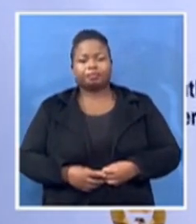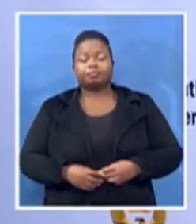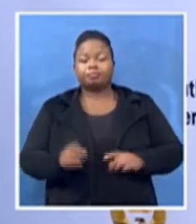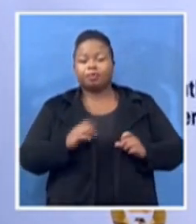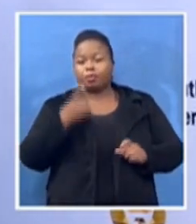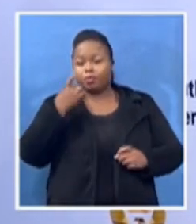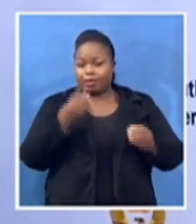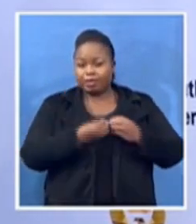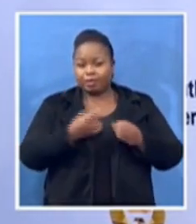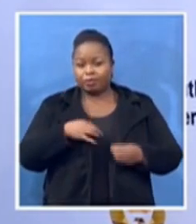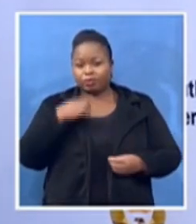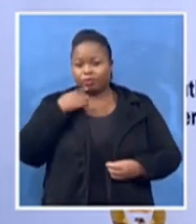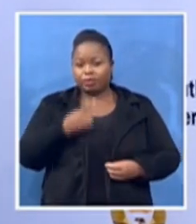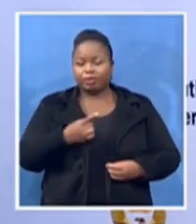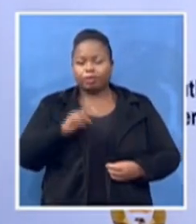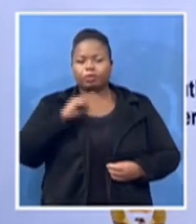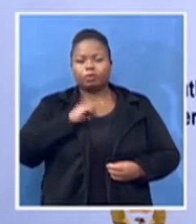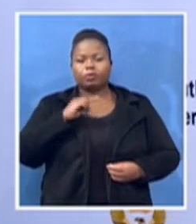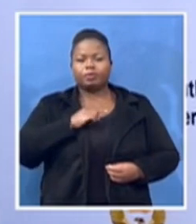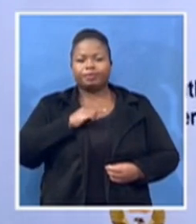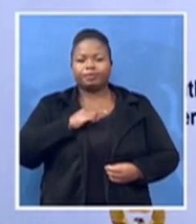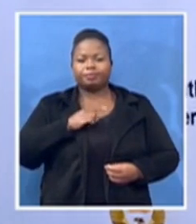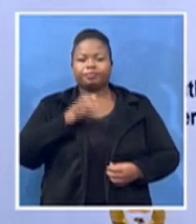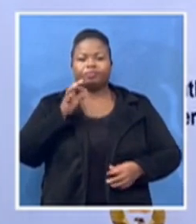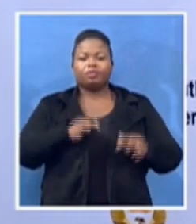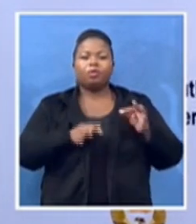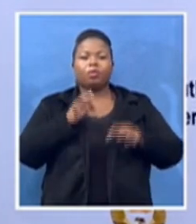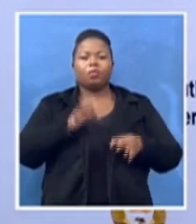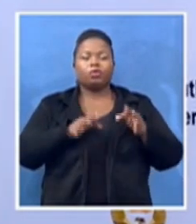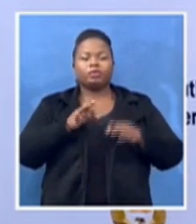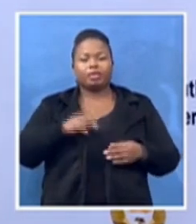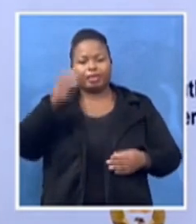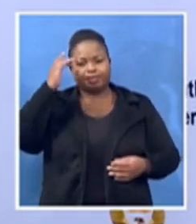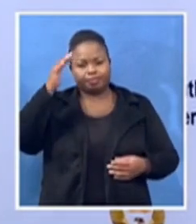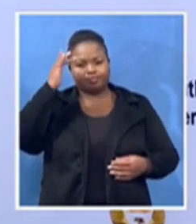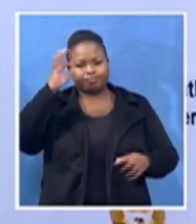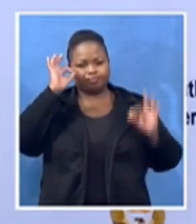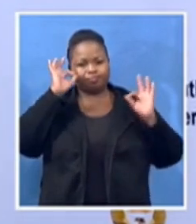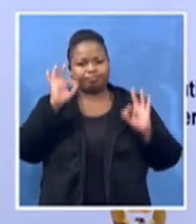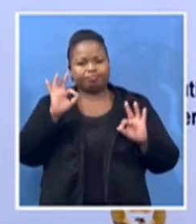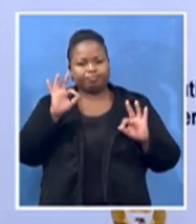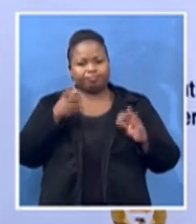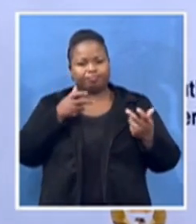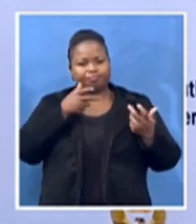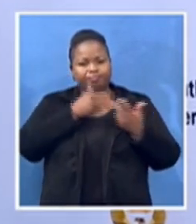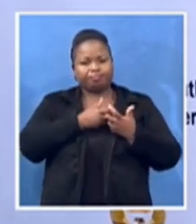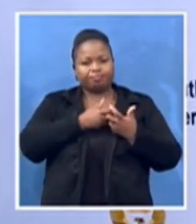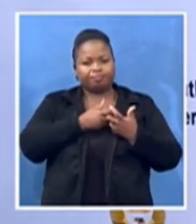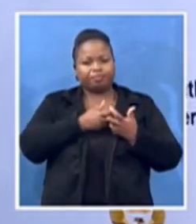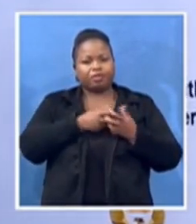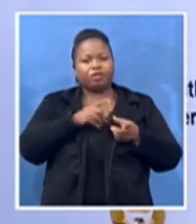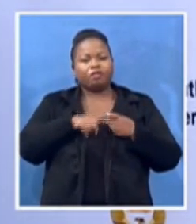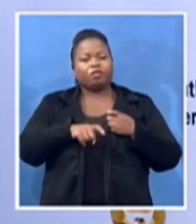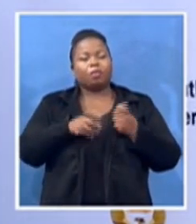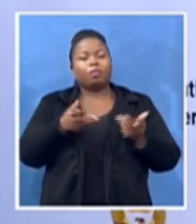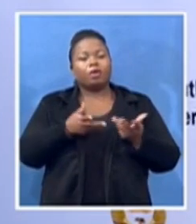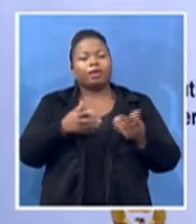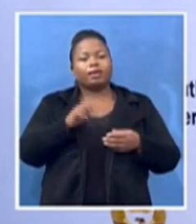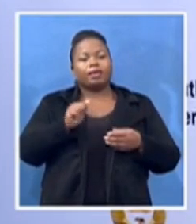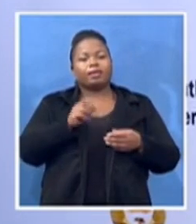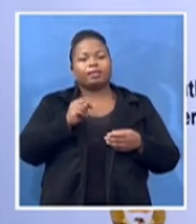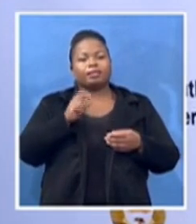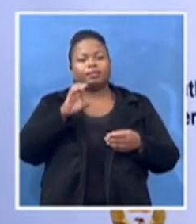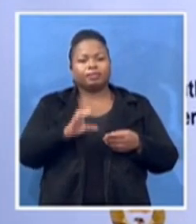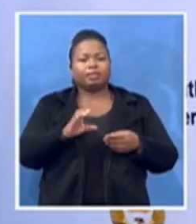political ideological outlook from his membership of the african national congress that he participated